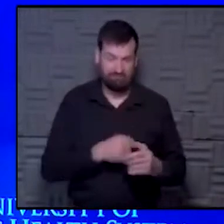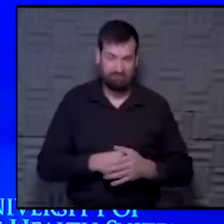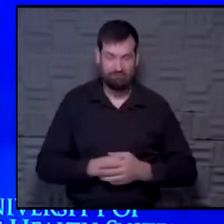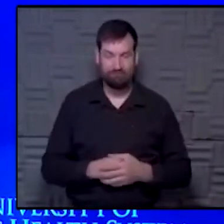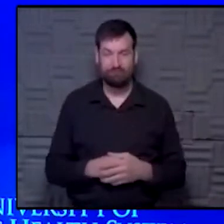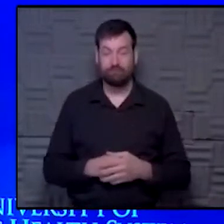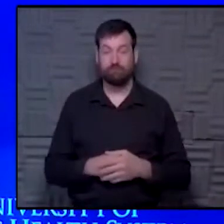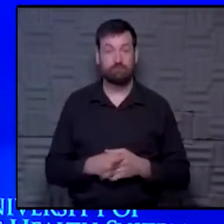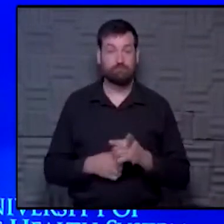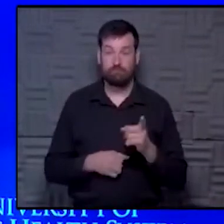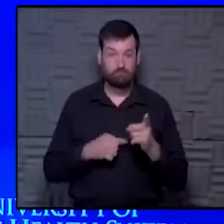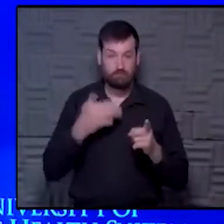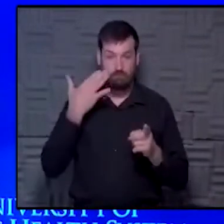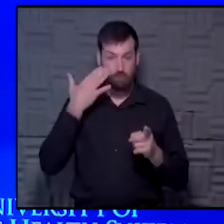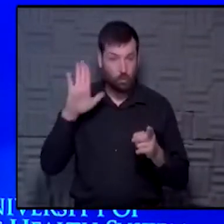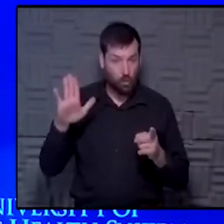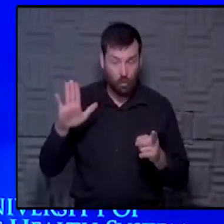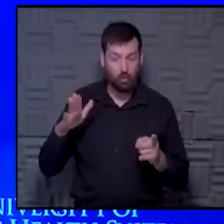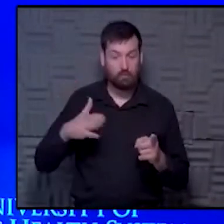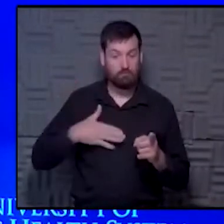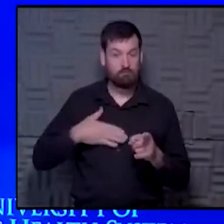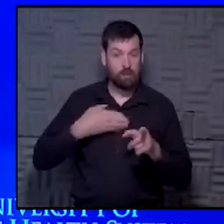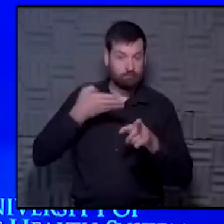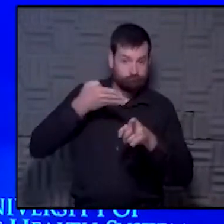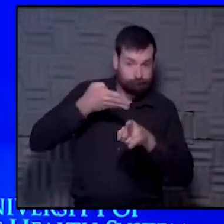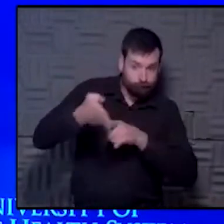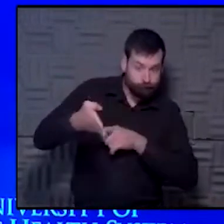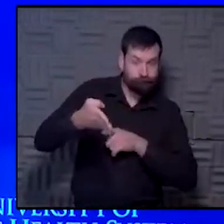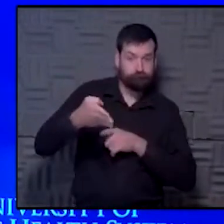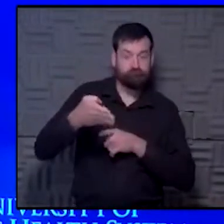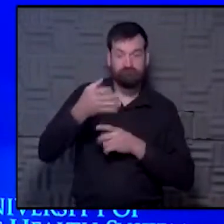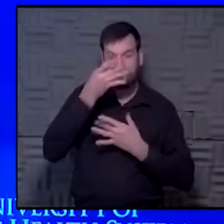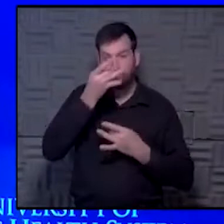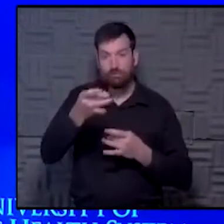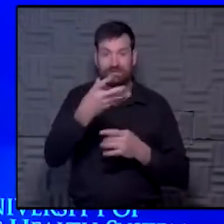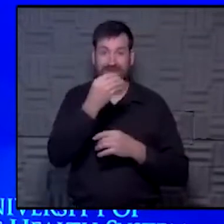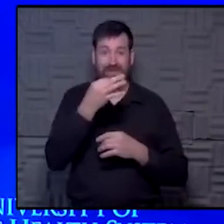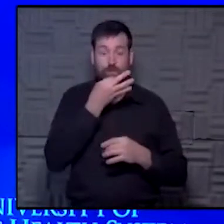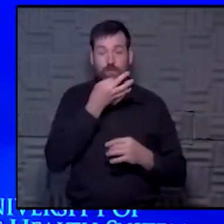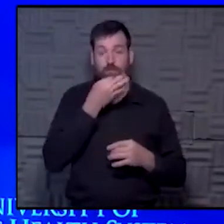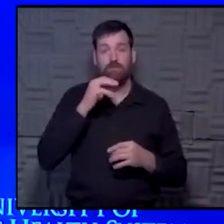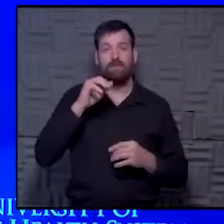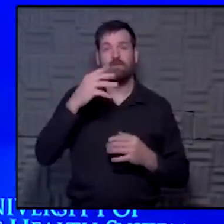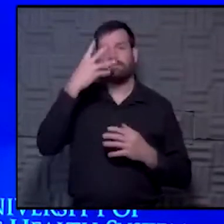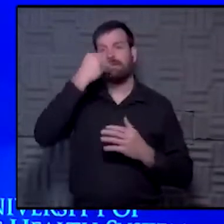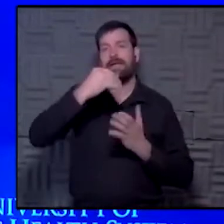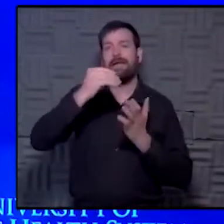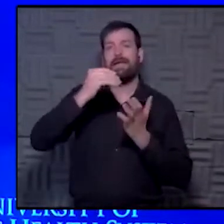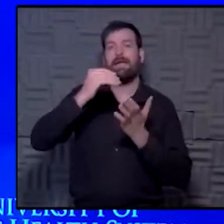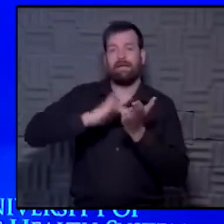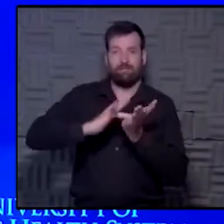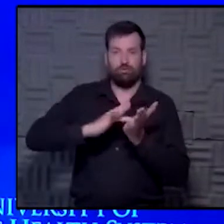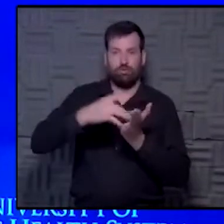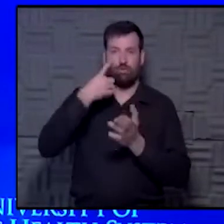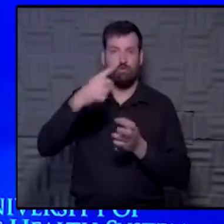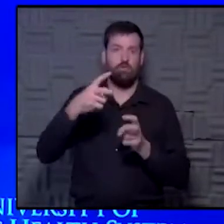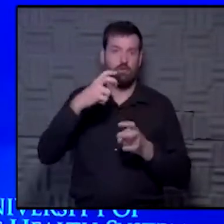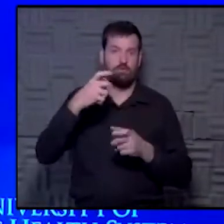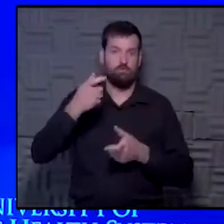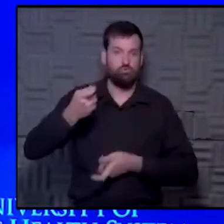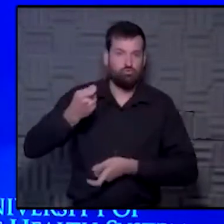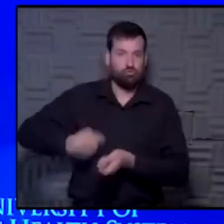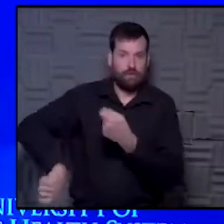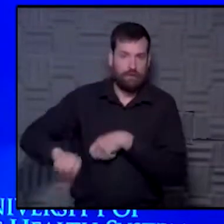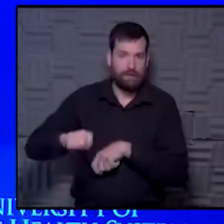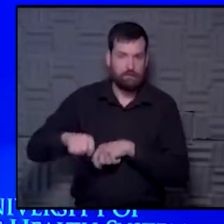If you don't know, my actual area of clinical interest and expertise is in anesthesia for transplantation. And the gift